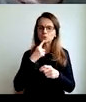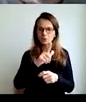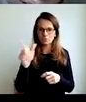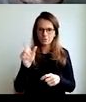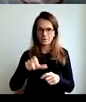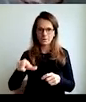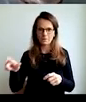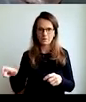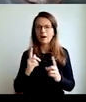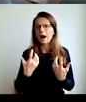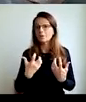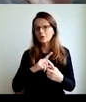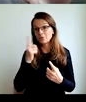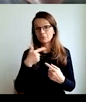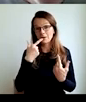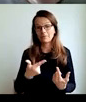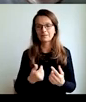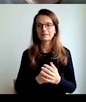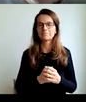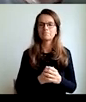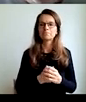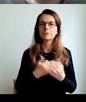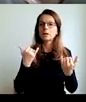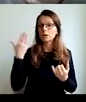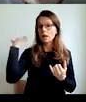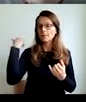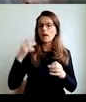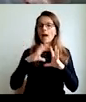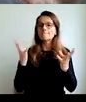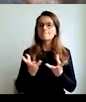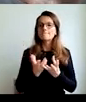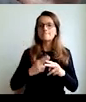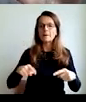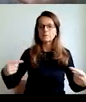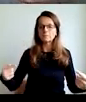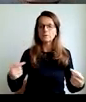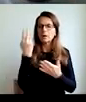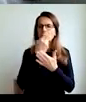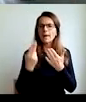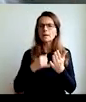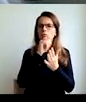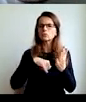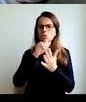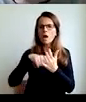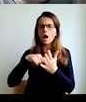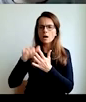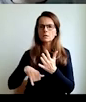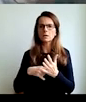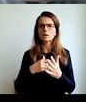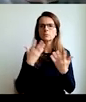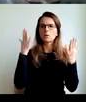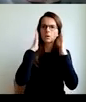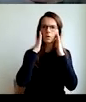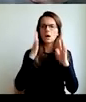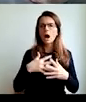work. You include other people in your work. And now we are driven by pandemic. now we are reading